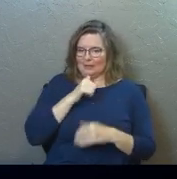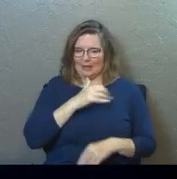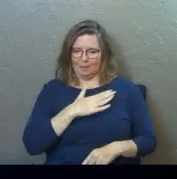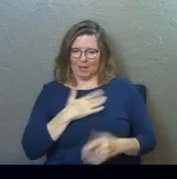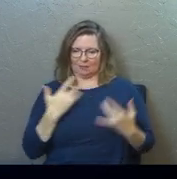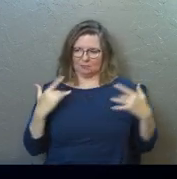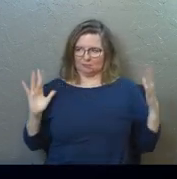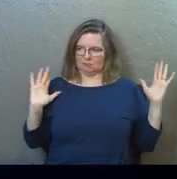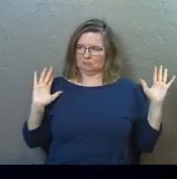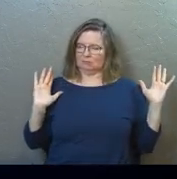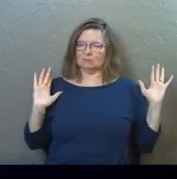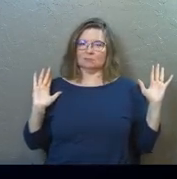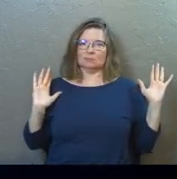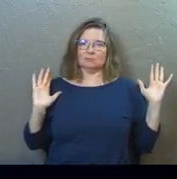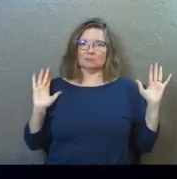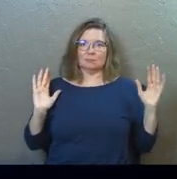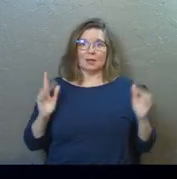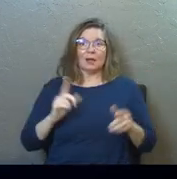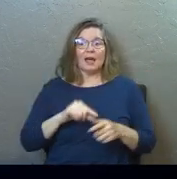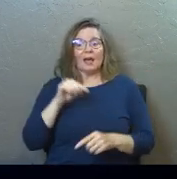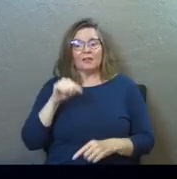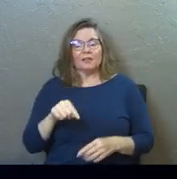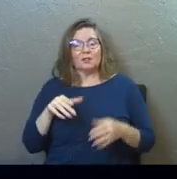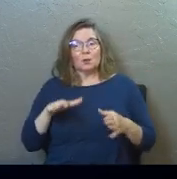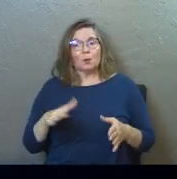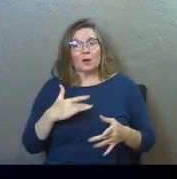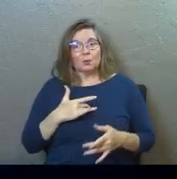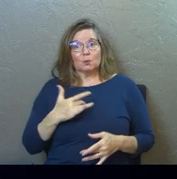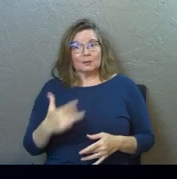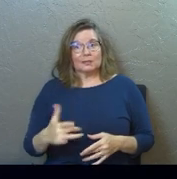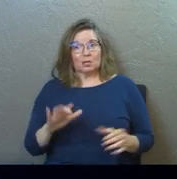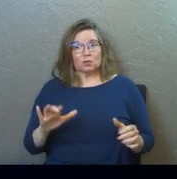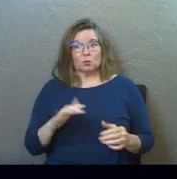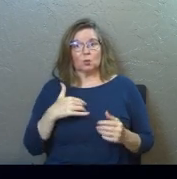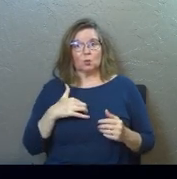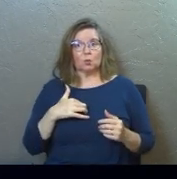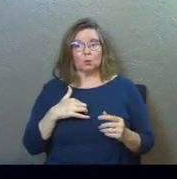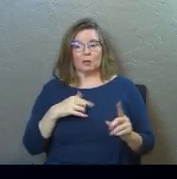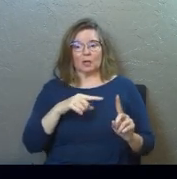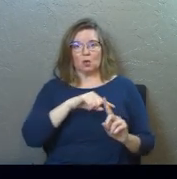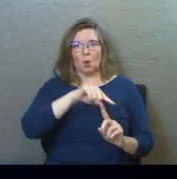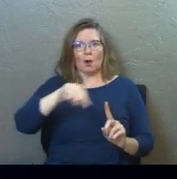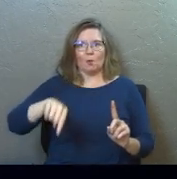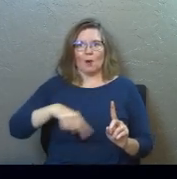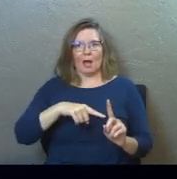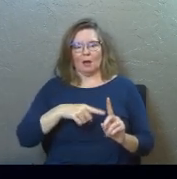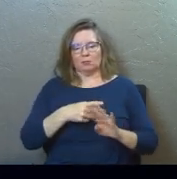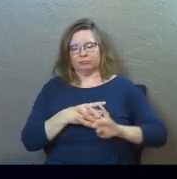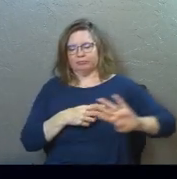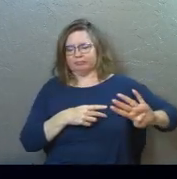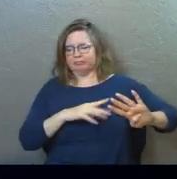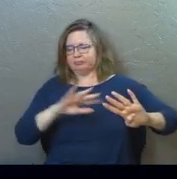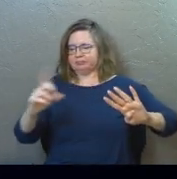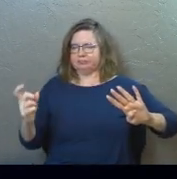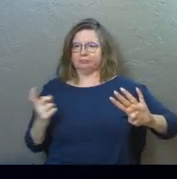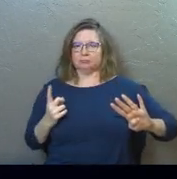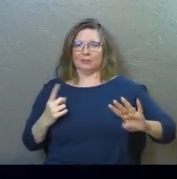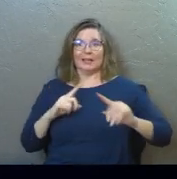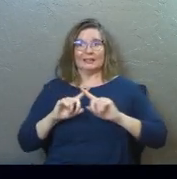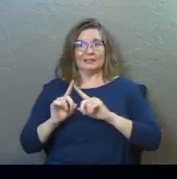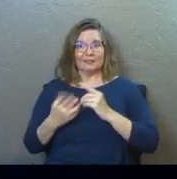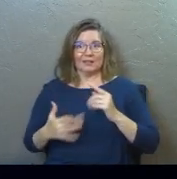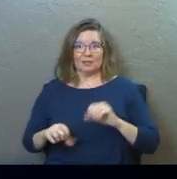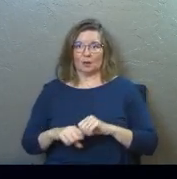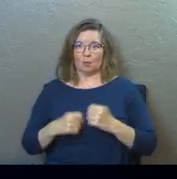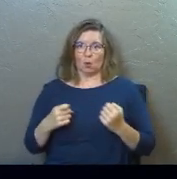not mine at all, and this is the way that we tend to do it, we go around, and there's all kinds of things that are broken